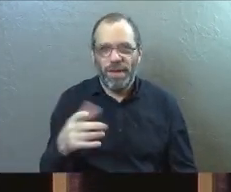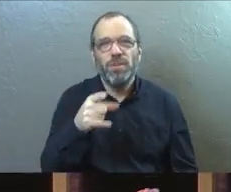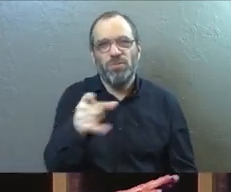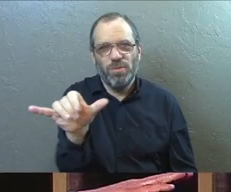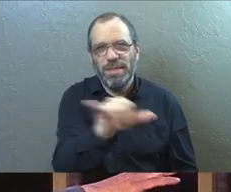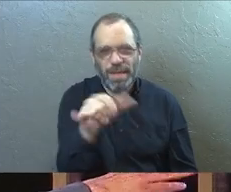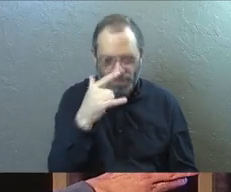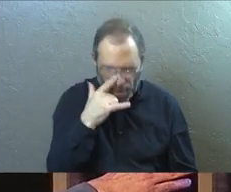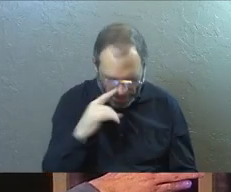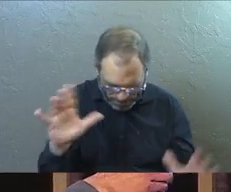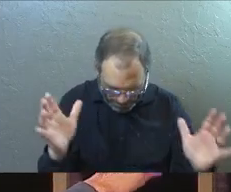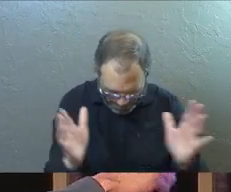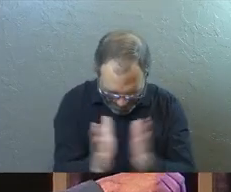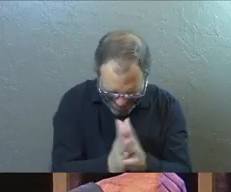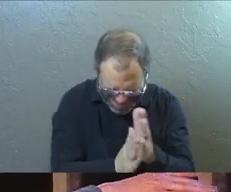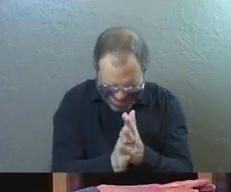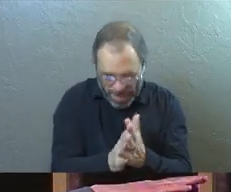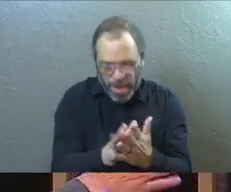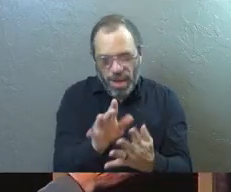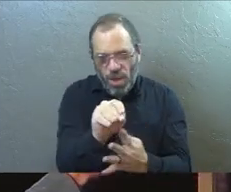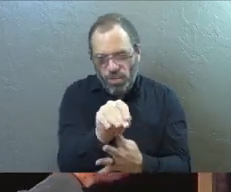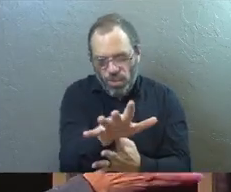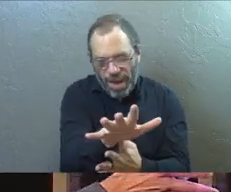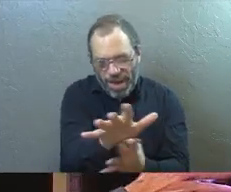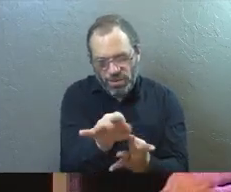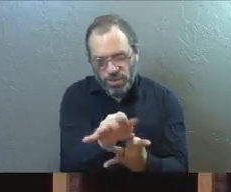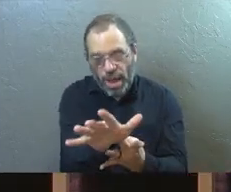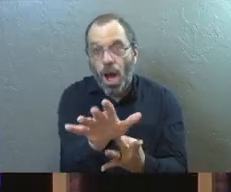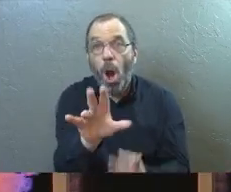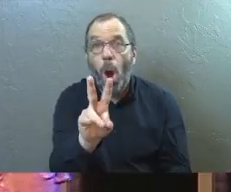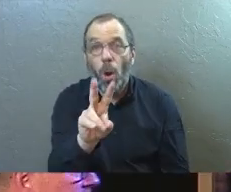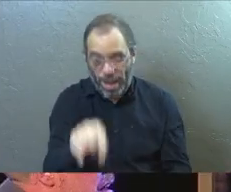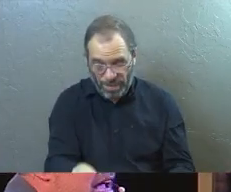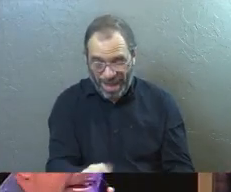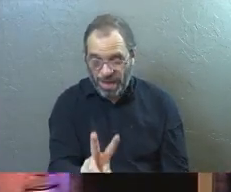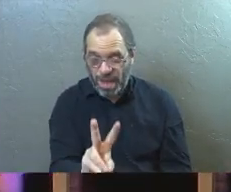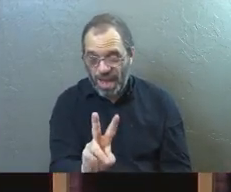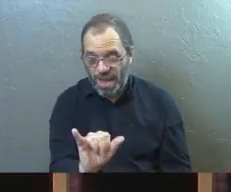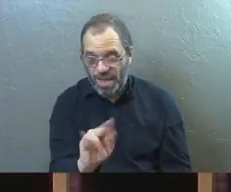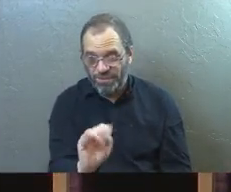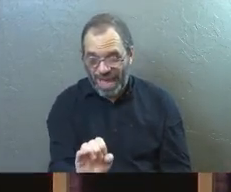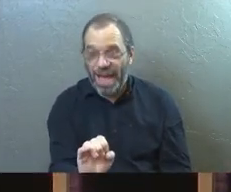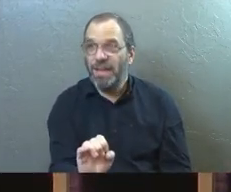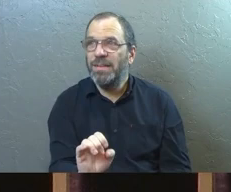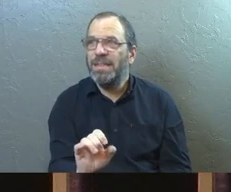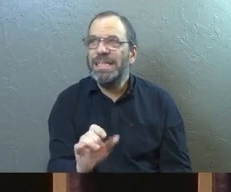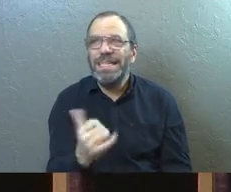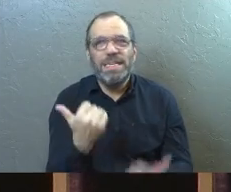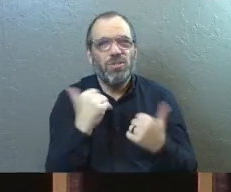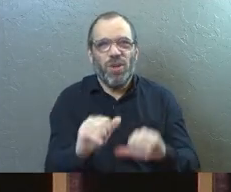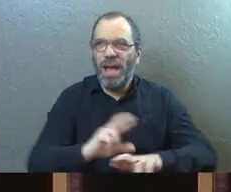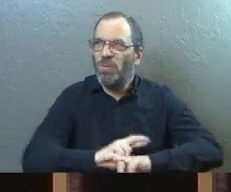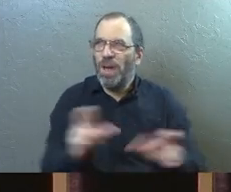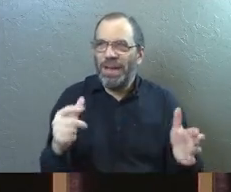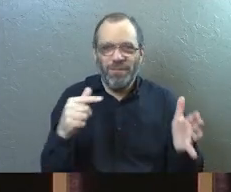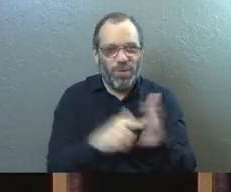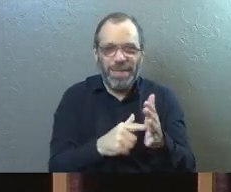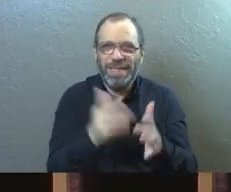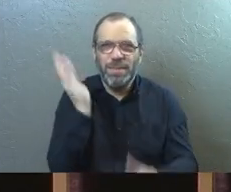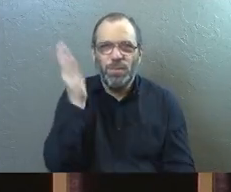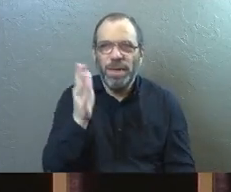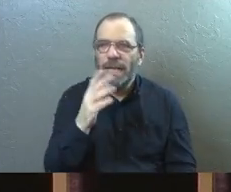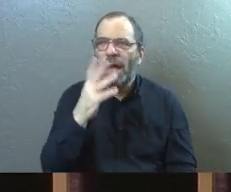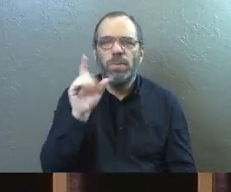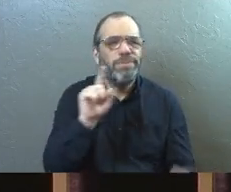But I had to do it. Anyway, branches. And there's a vine at the bottom there. And just trying to get ready for this message,